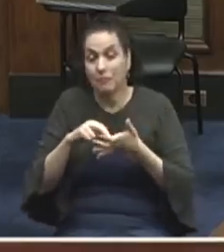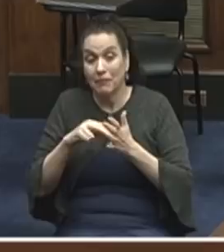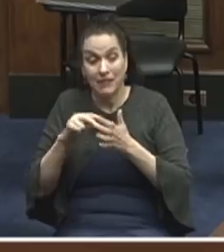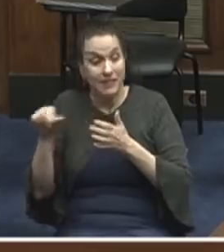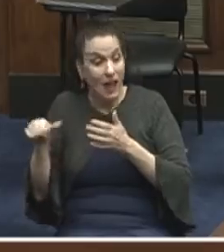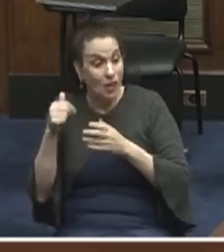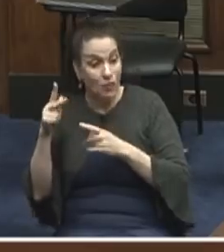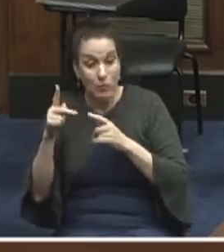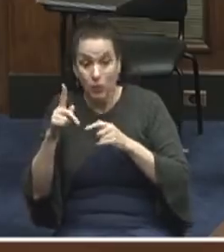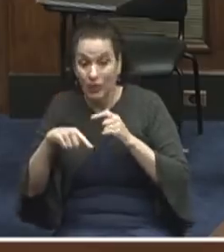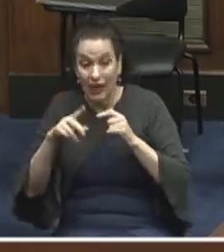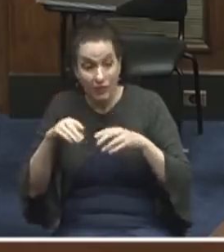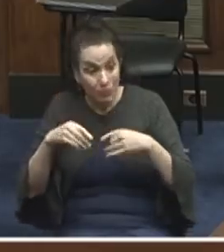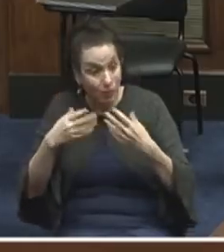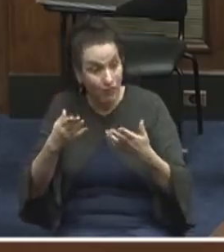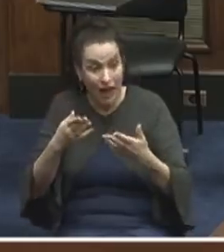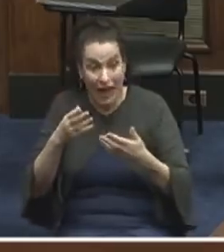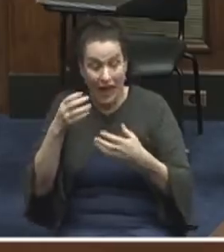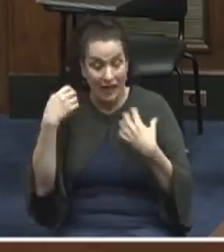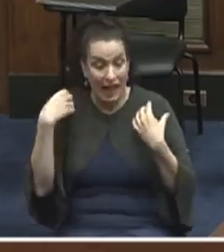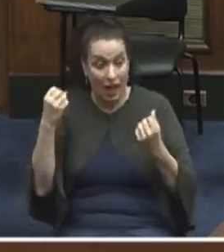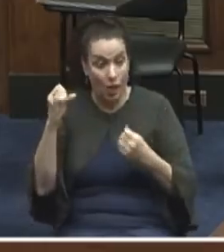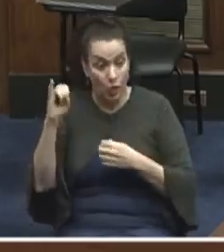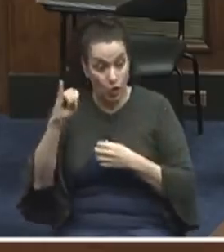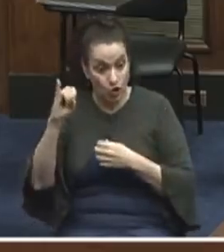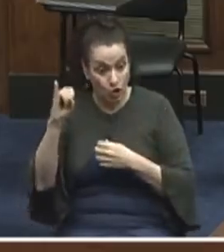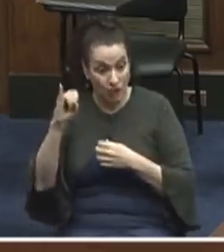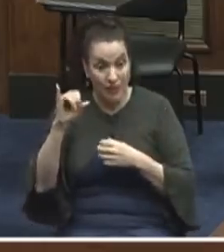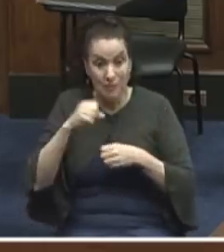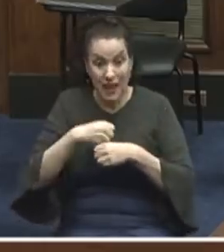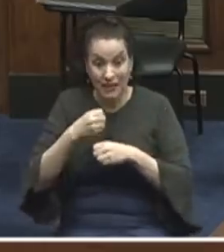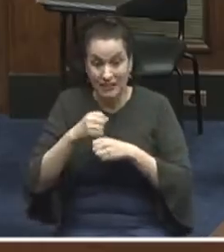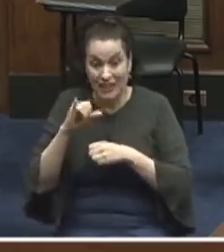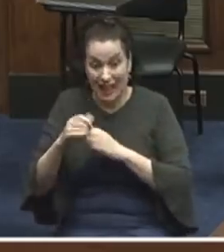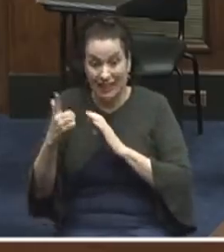providing coverage. That is communism.